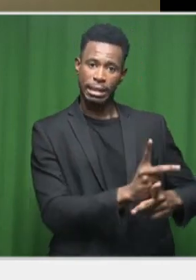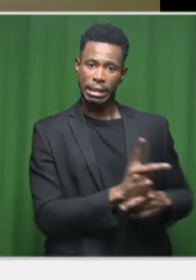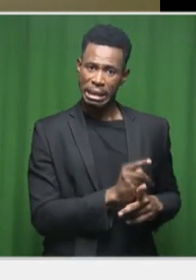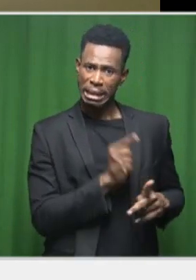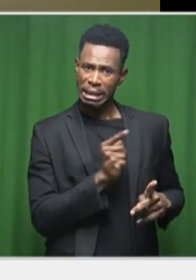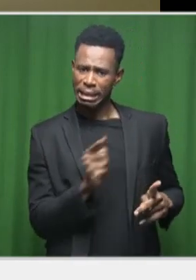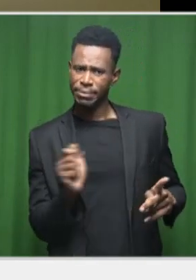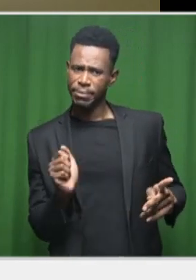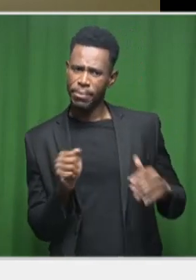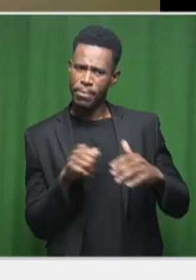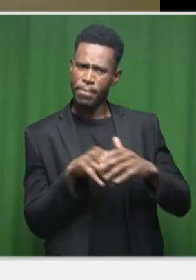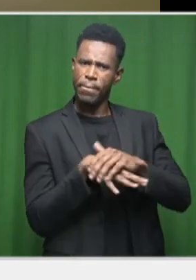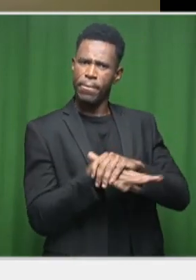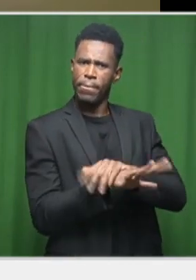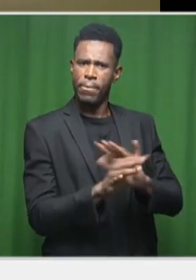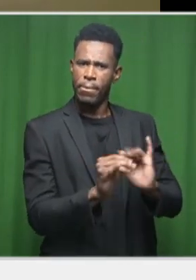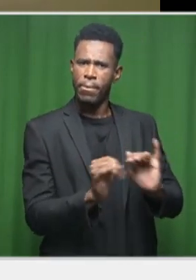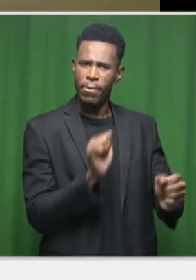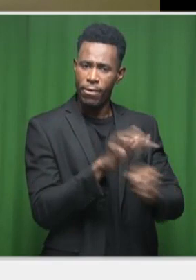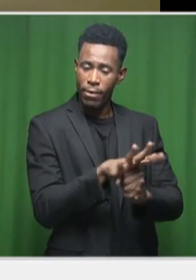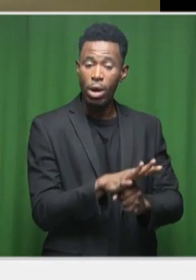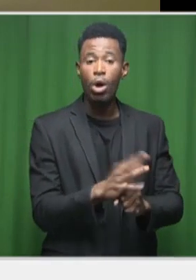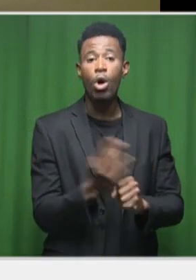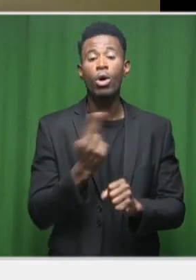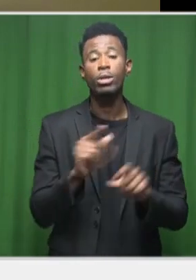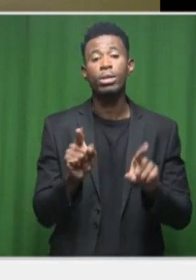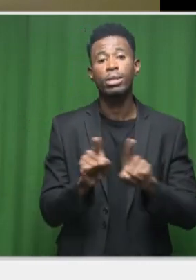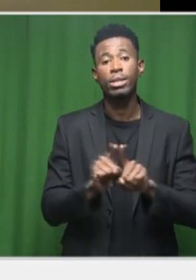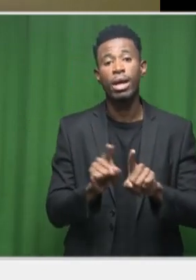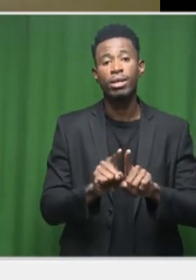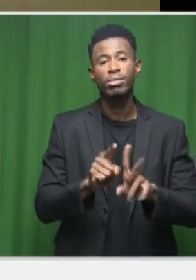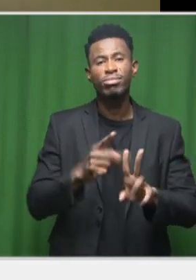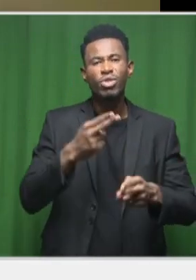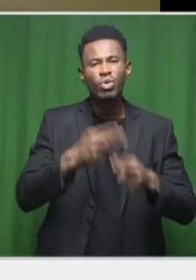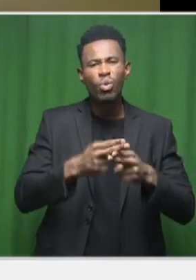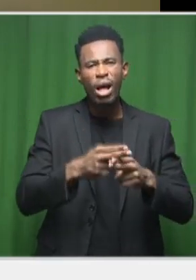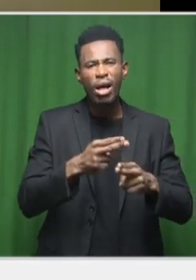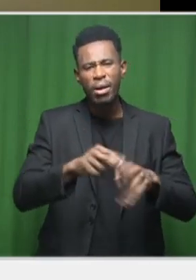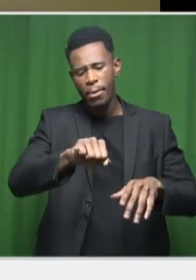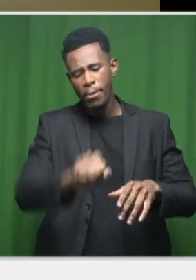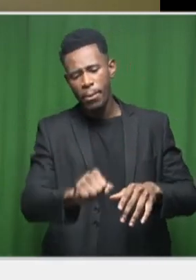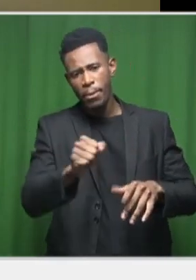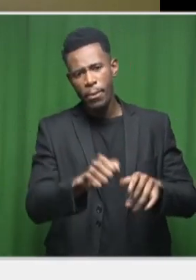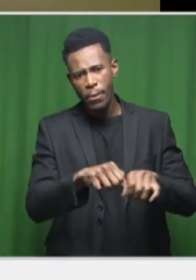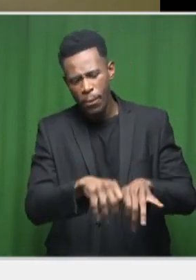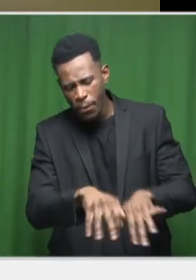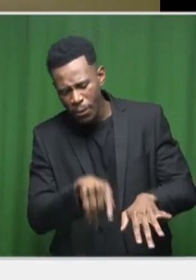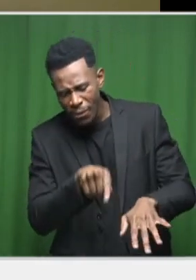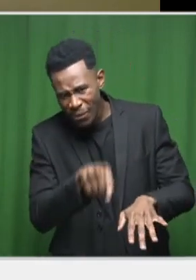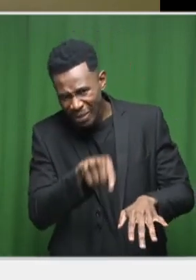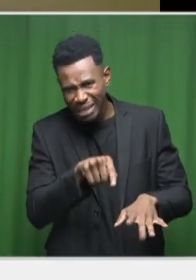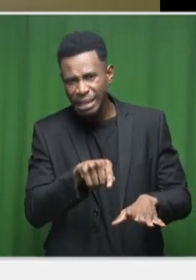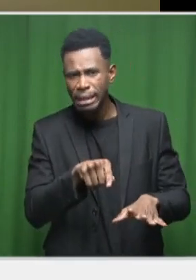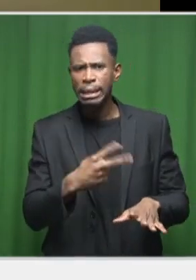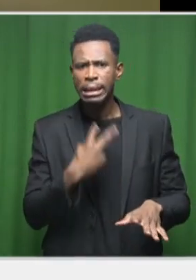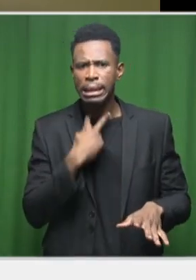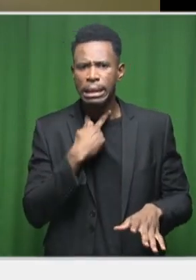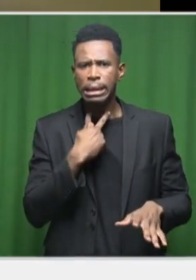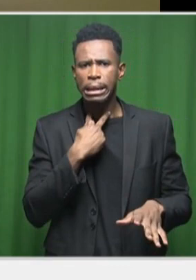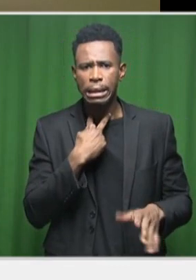then we also have, obviously, our sewage problem that we are currently facing. So, that's one